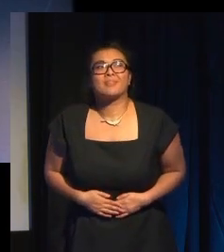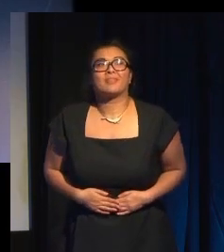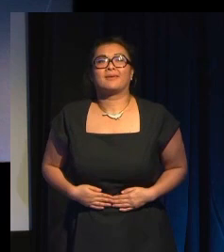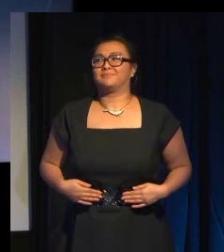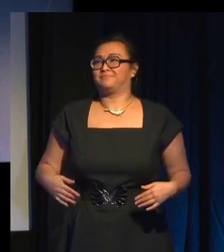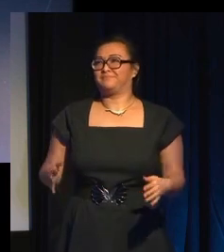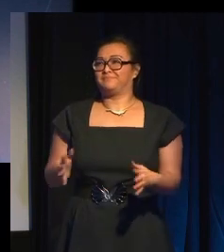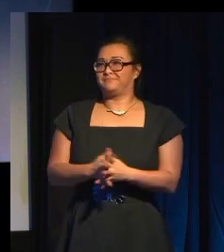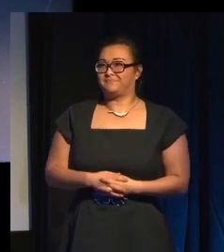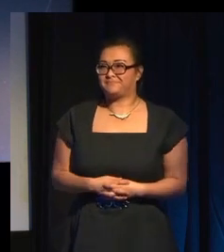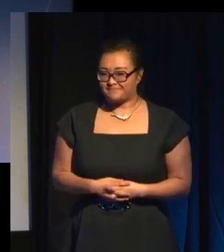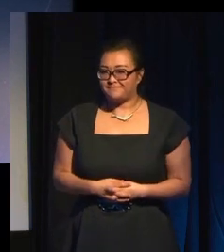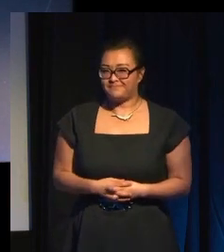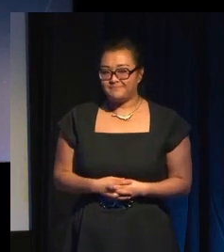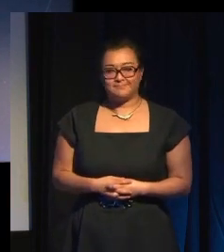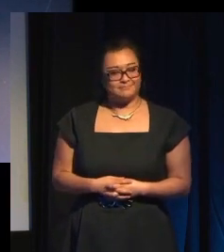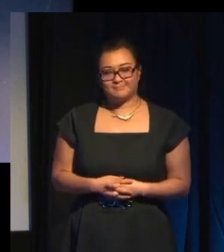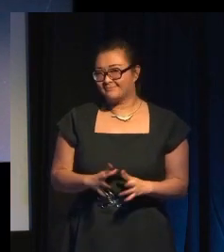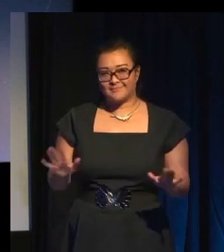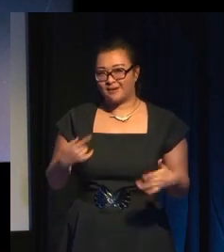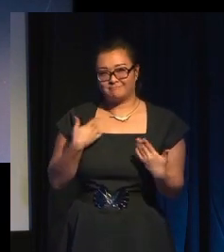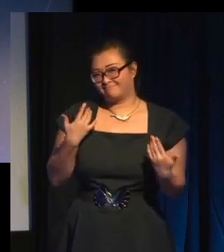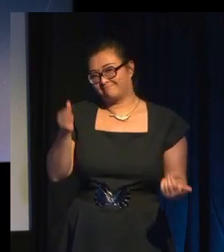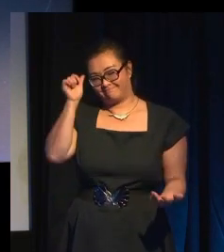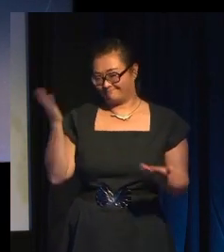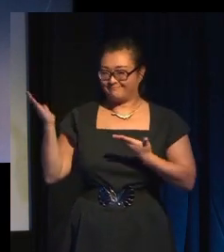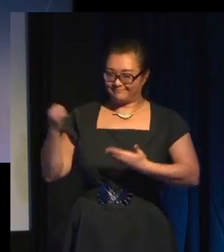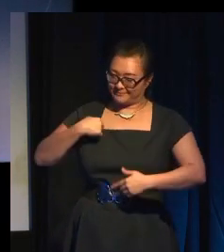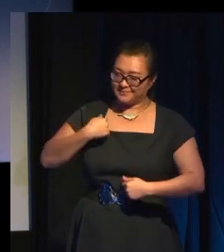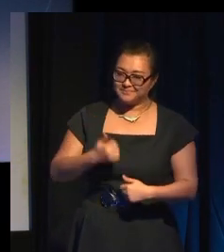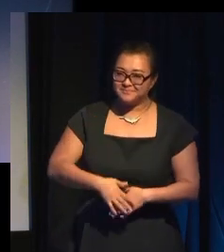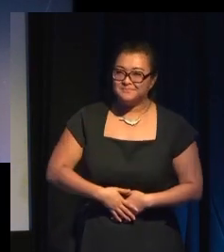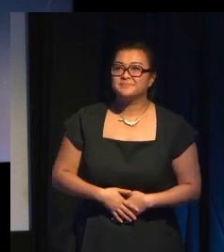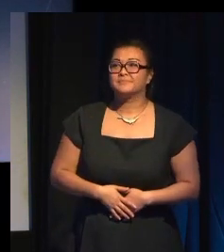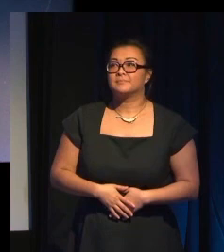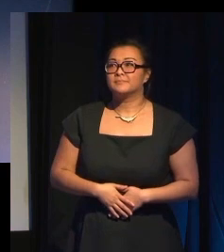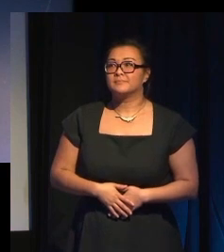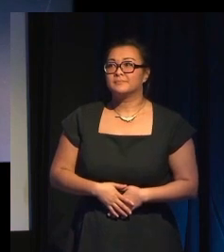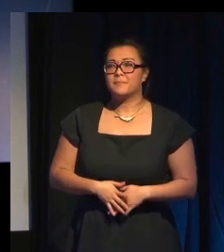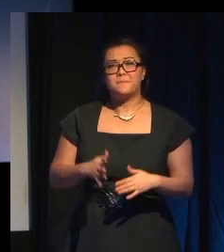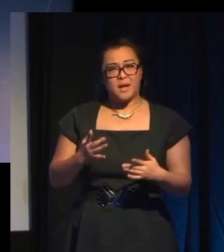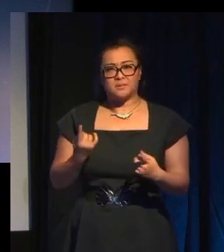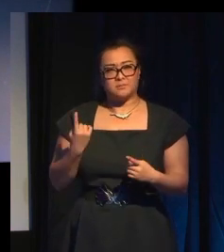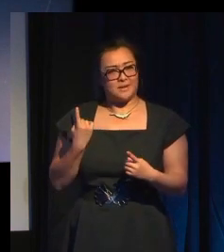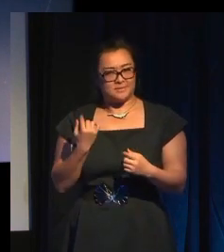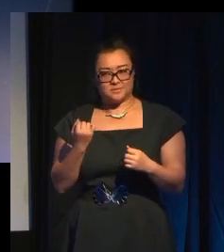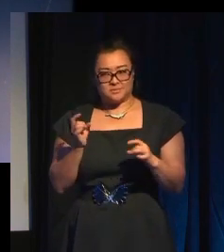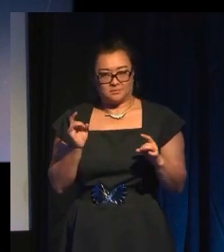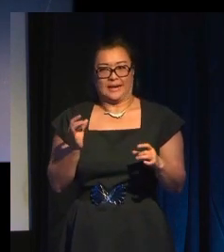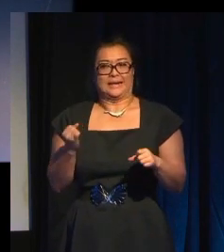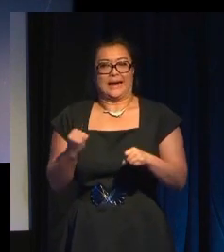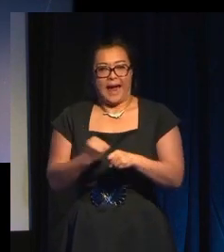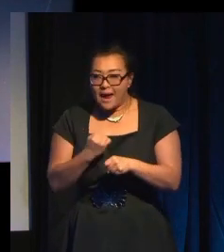I make no apology for that. And it's high culture. But it's a game, right? And have you noticed how